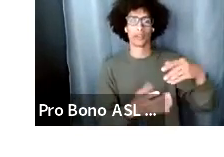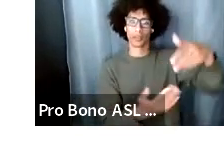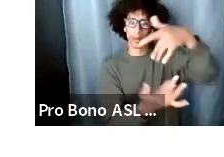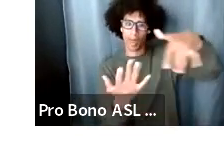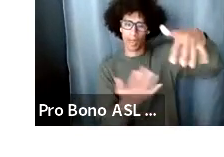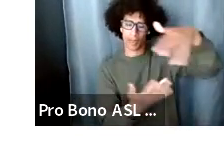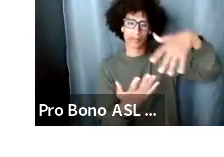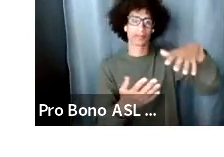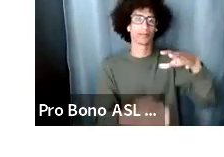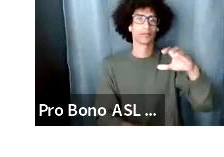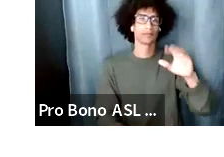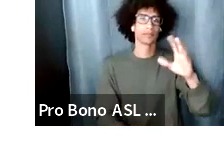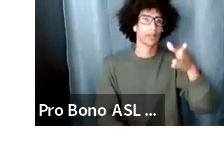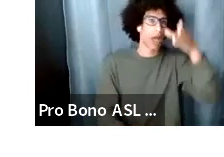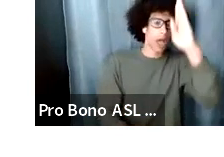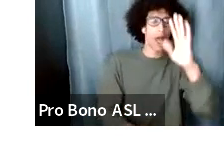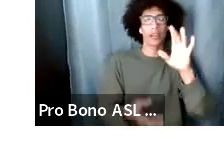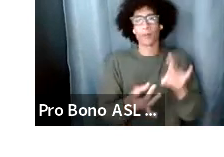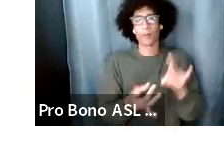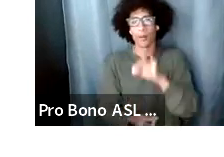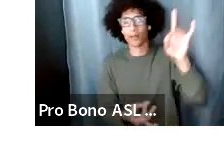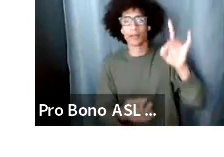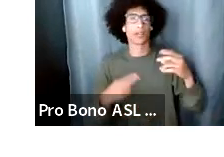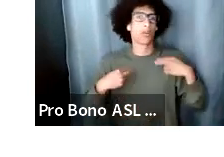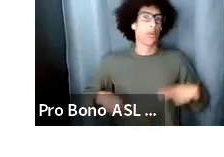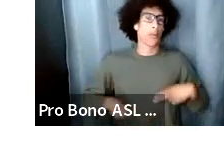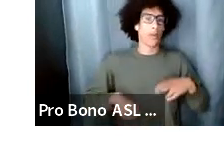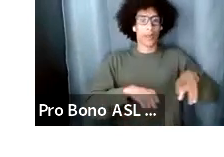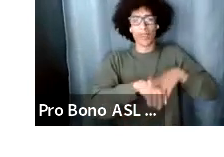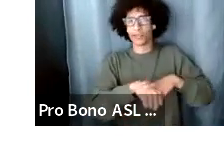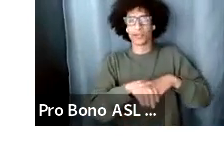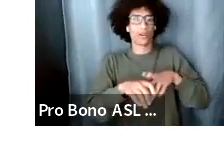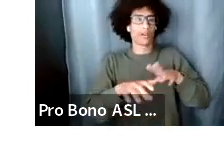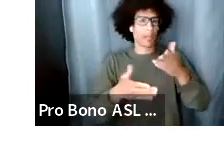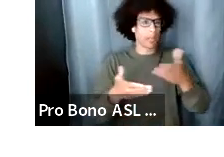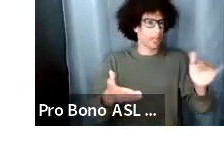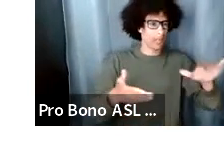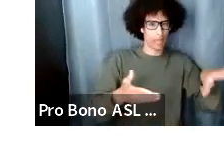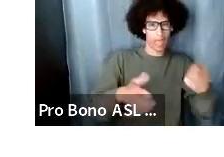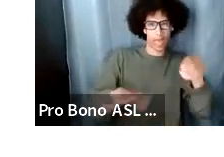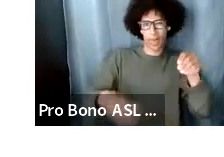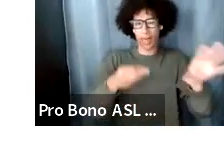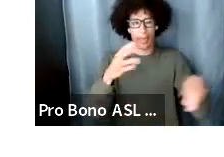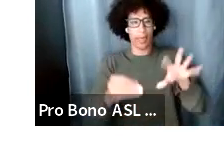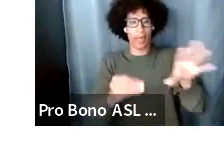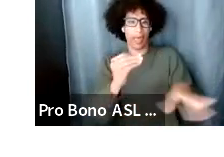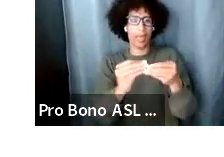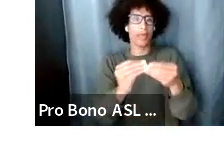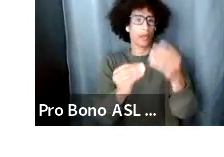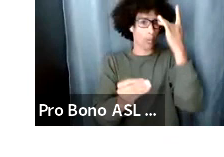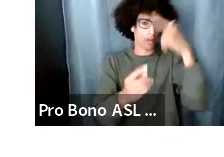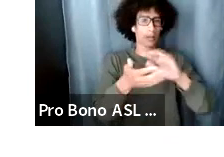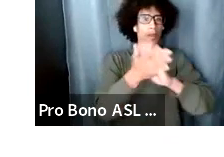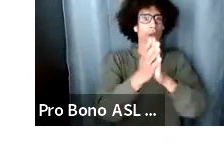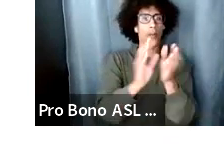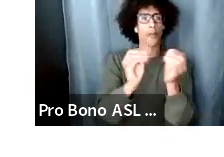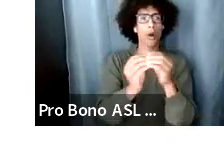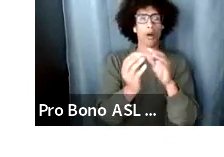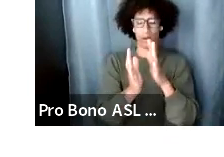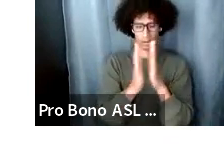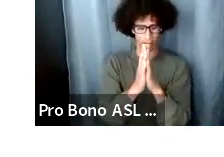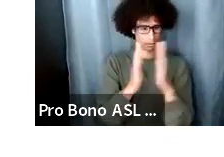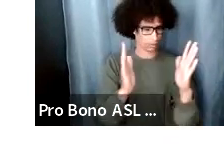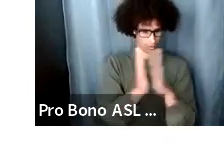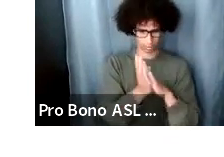human nature those kinds of things you you you want to add those things because it creates dimensionality so some of the some of the